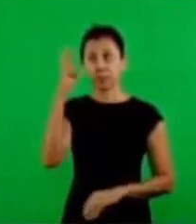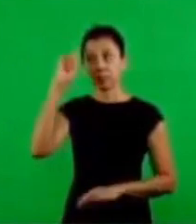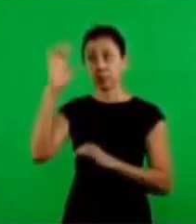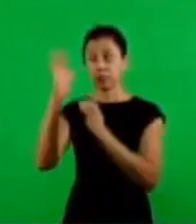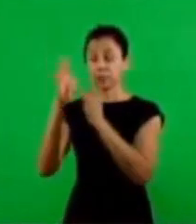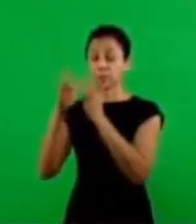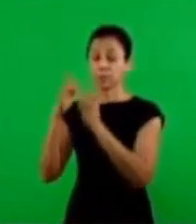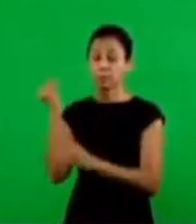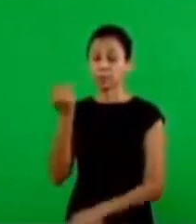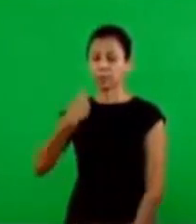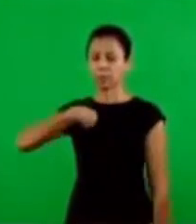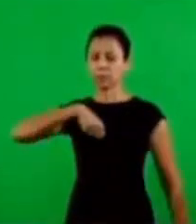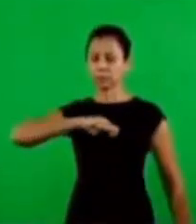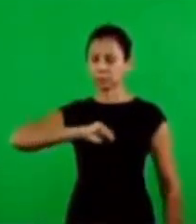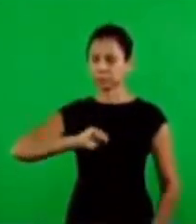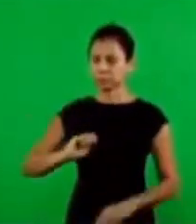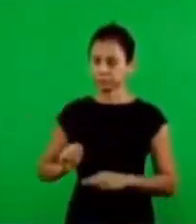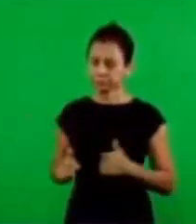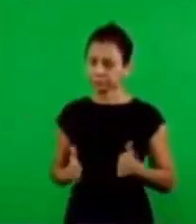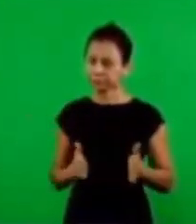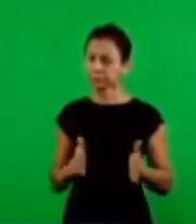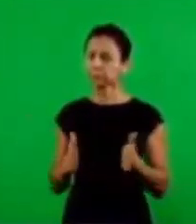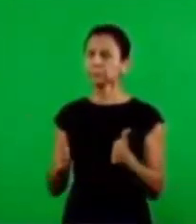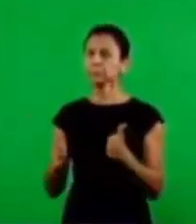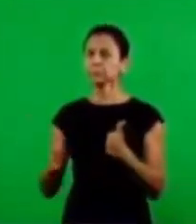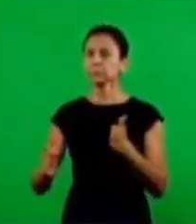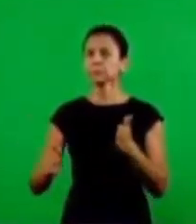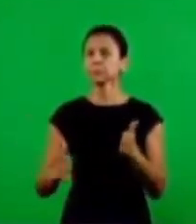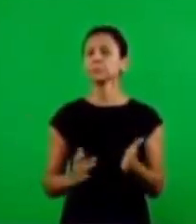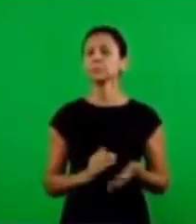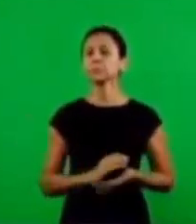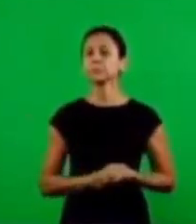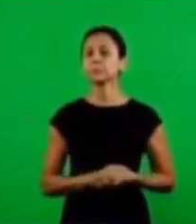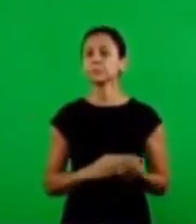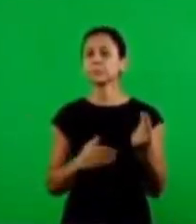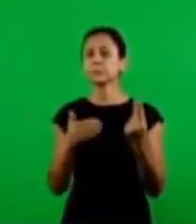When the Lord Jesus said to Him,